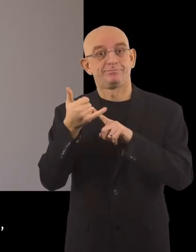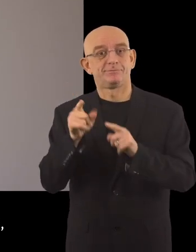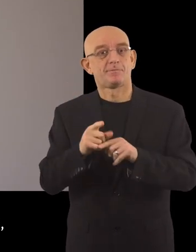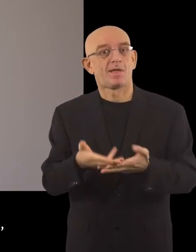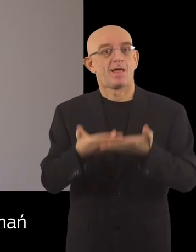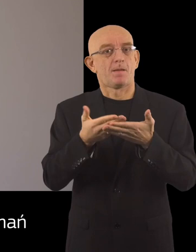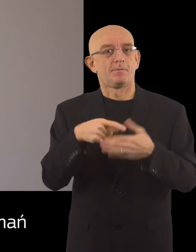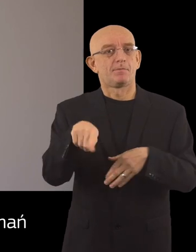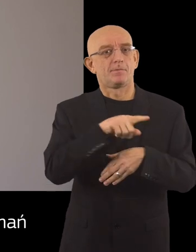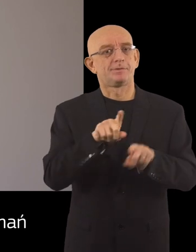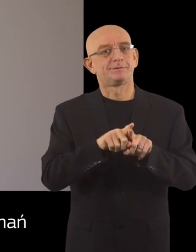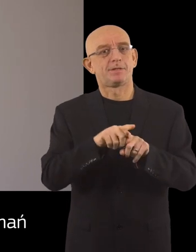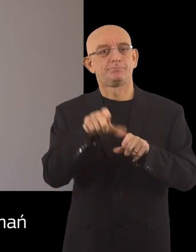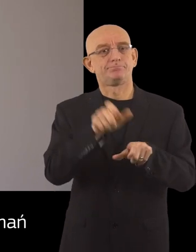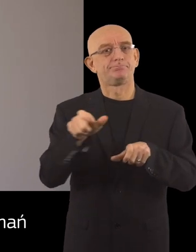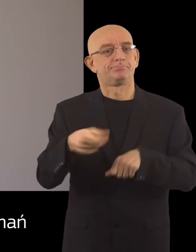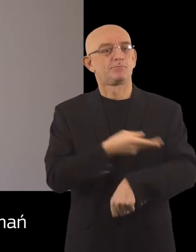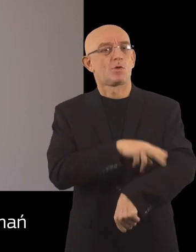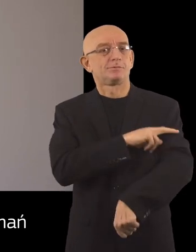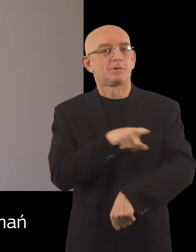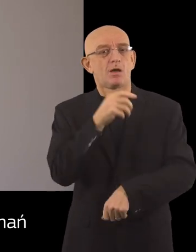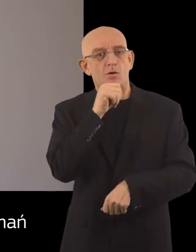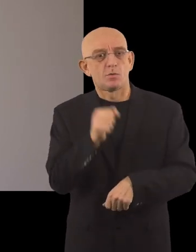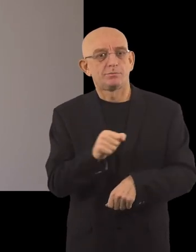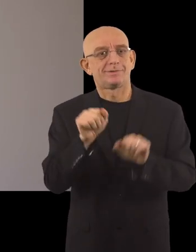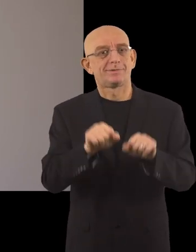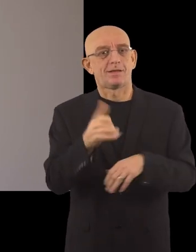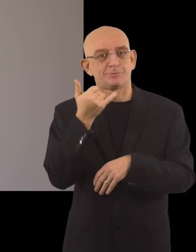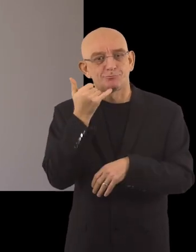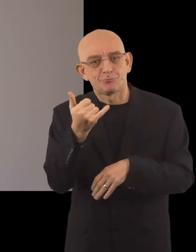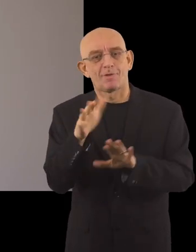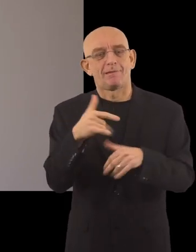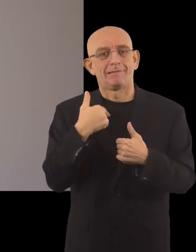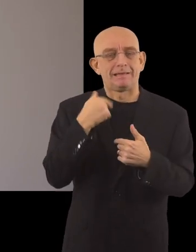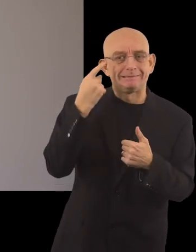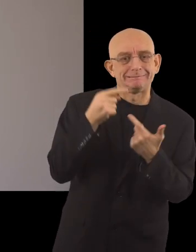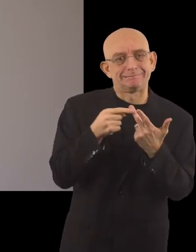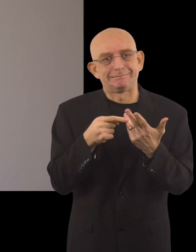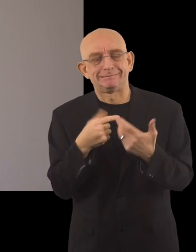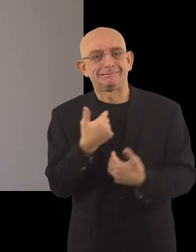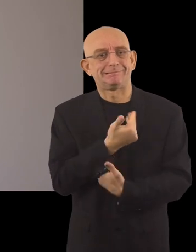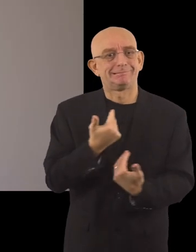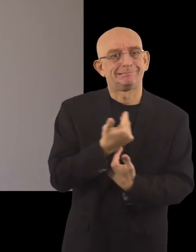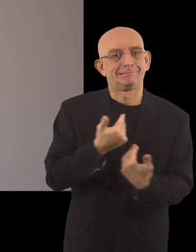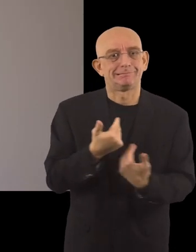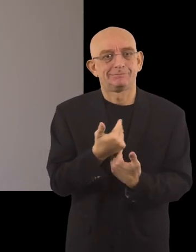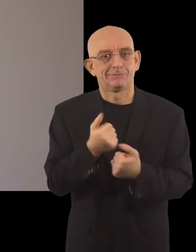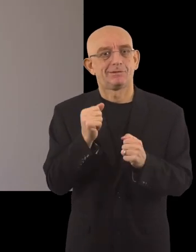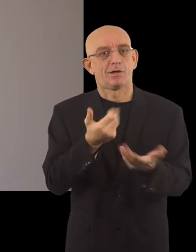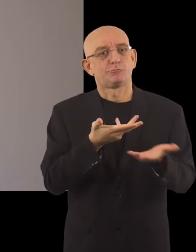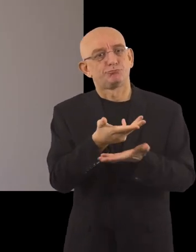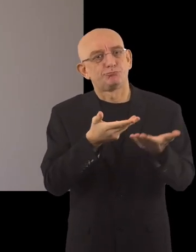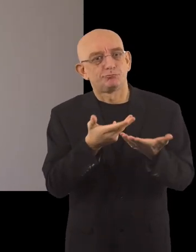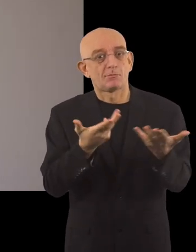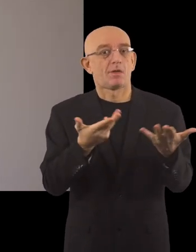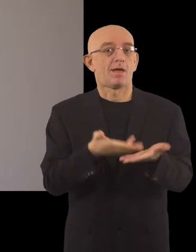helpline, the cordiality phone for seniors from Poznań to call and talk about their concerns. Our